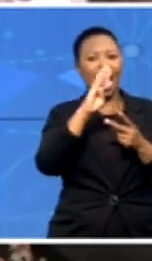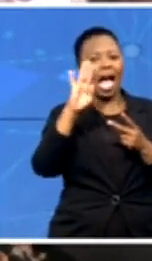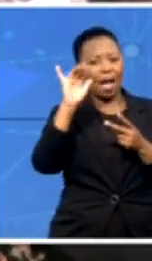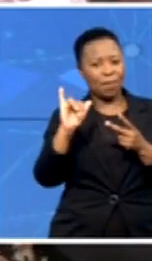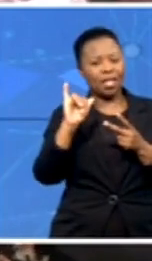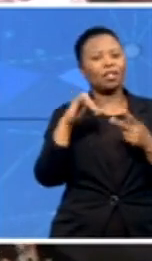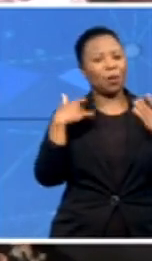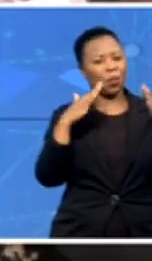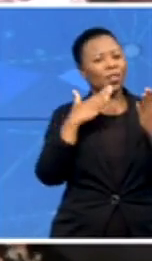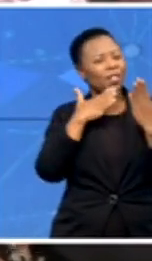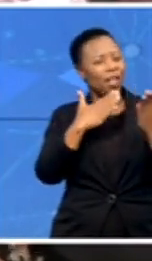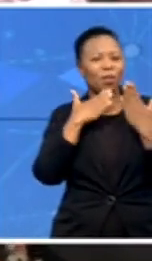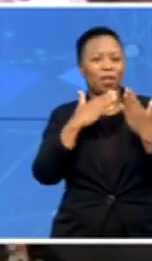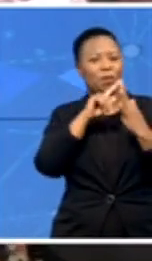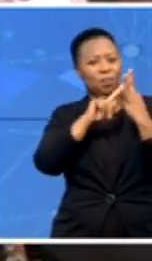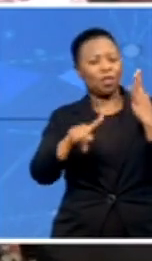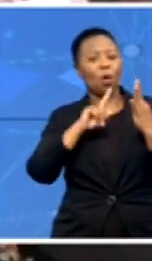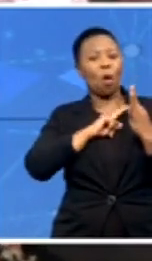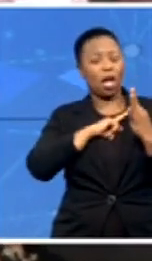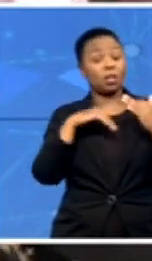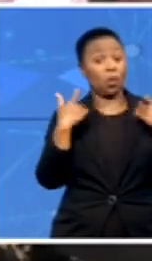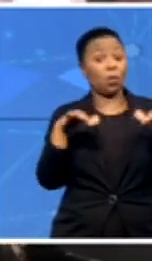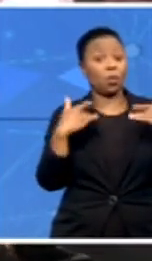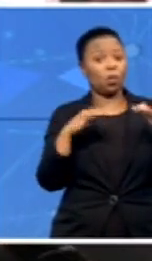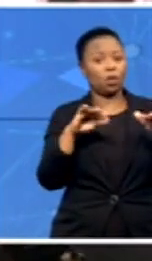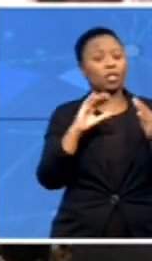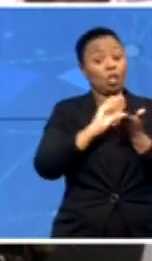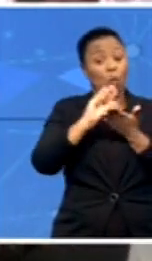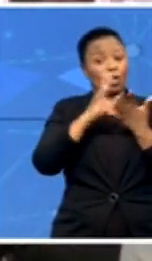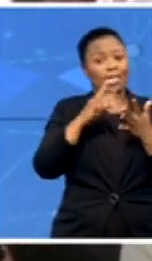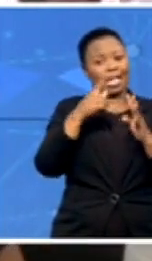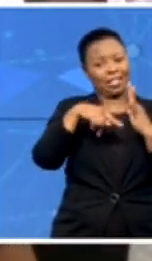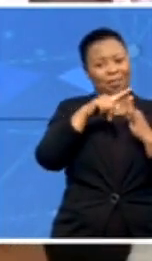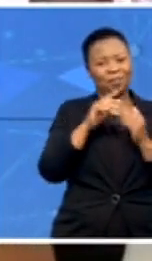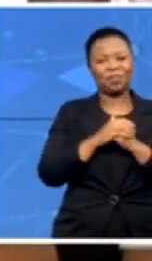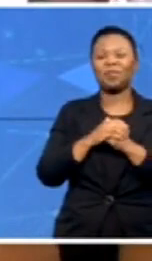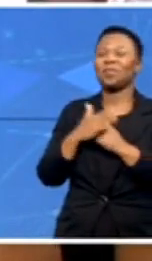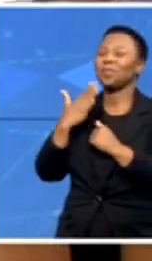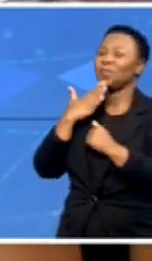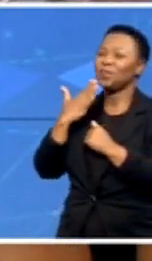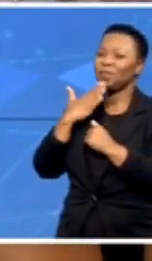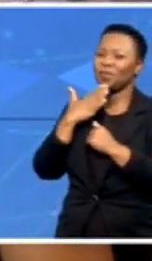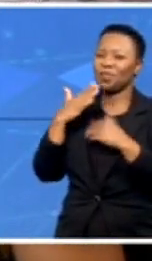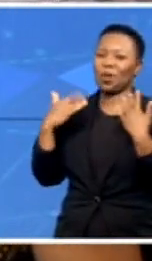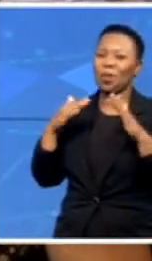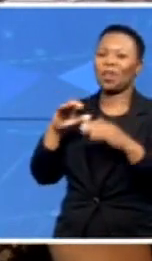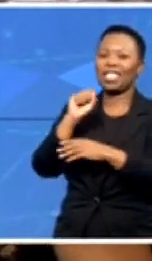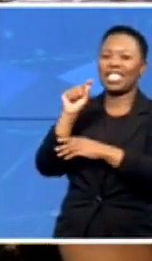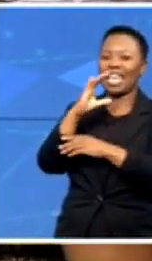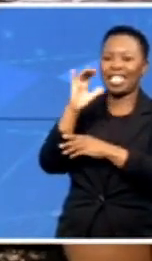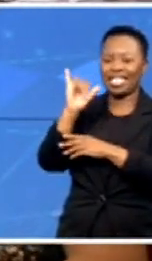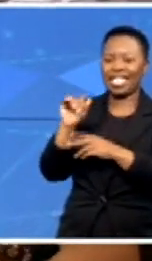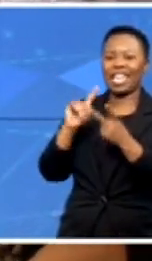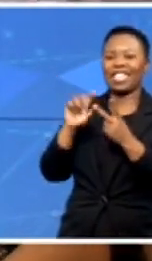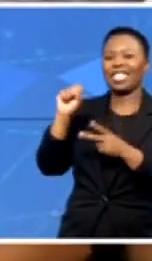far they've been, you know, of our sponsors. Thank you so much, Stacey and Stesh. And, well, Blaine, I don't know whether